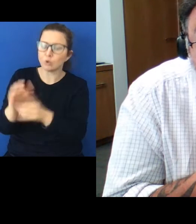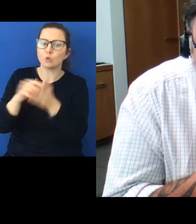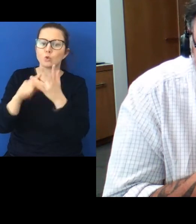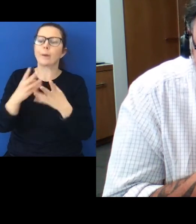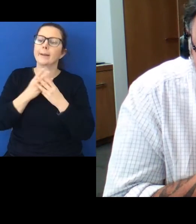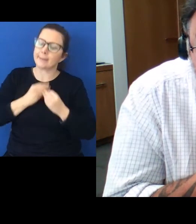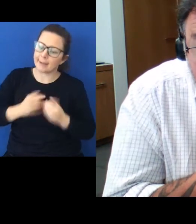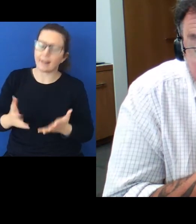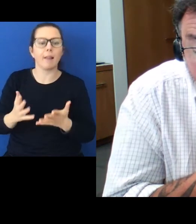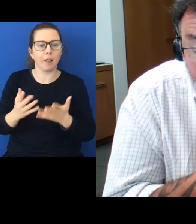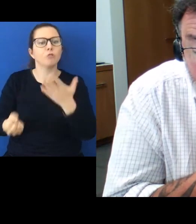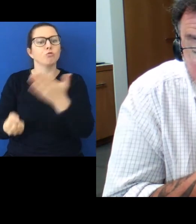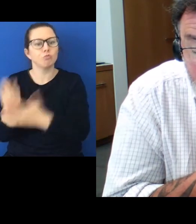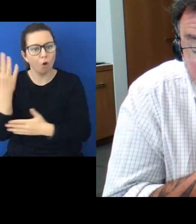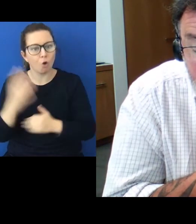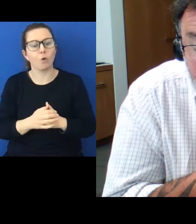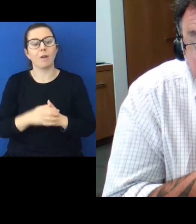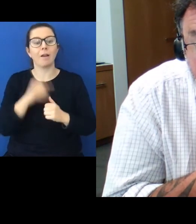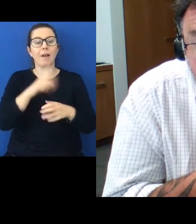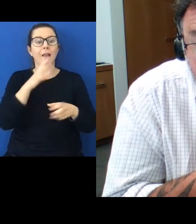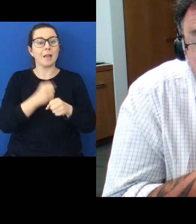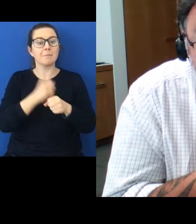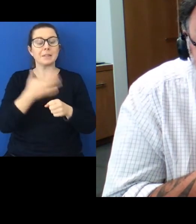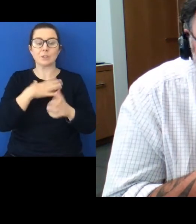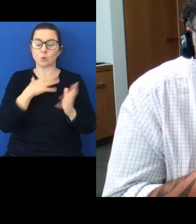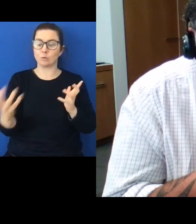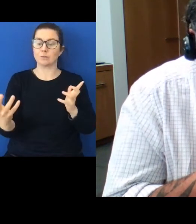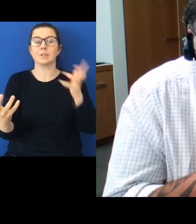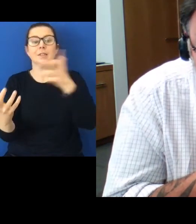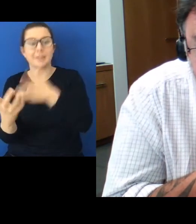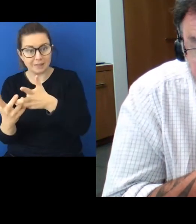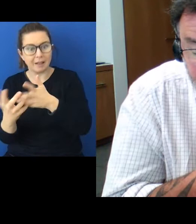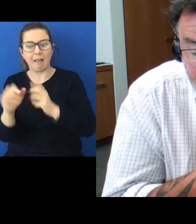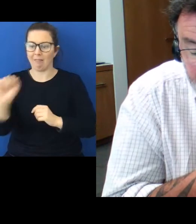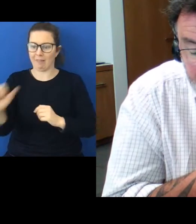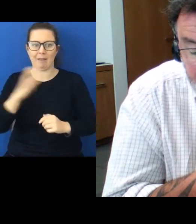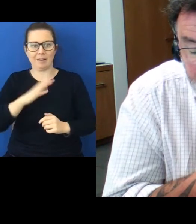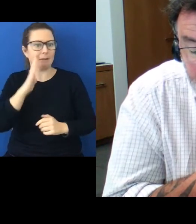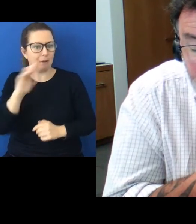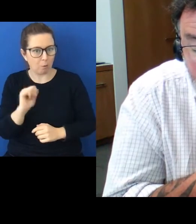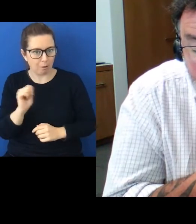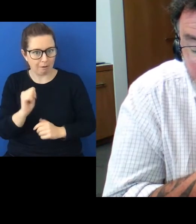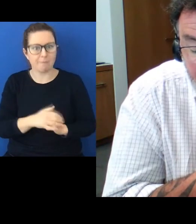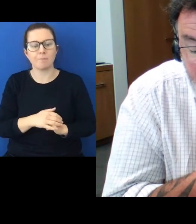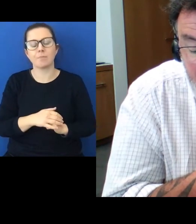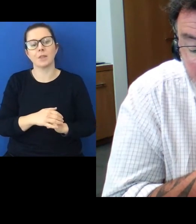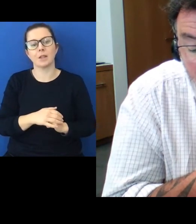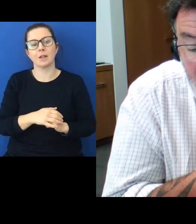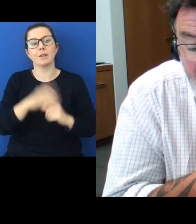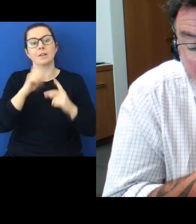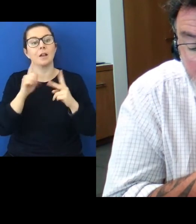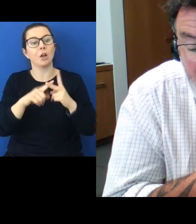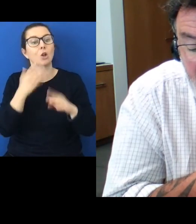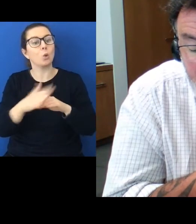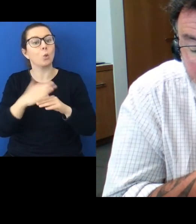One as a modern government required to meet the needs of a specific community anyway, and the other as a modern